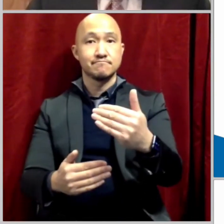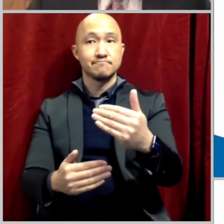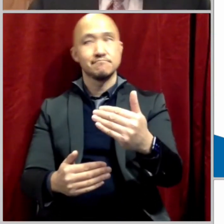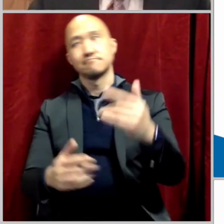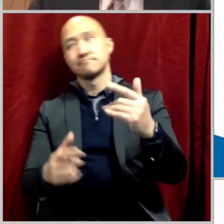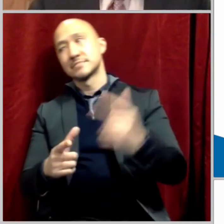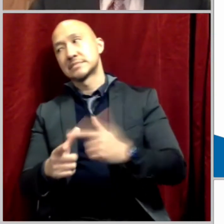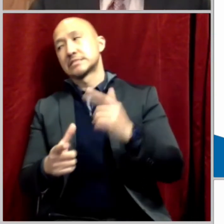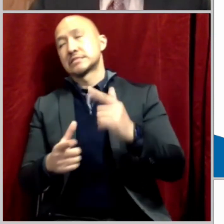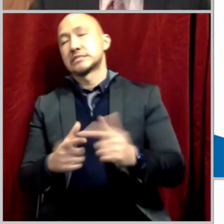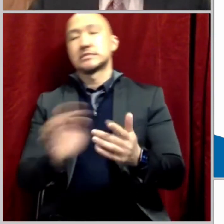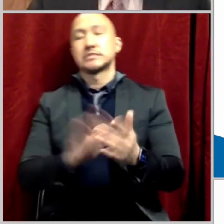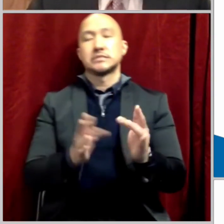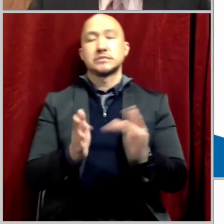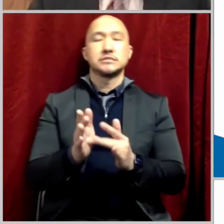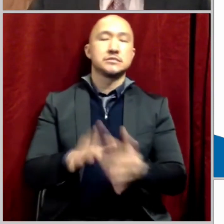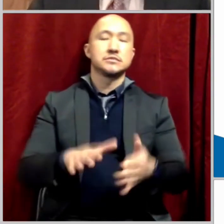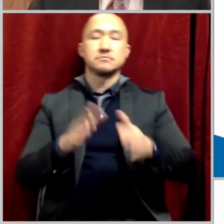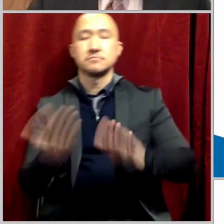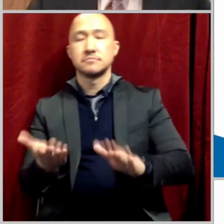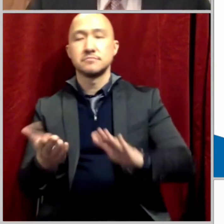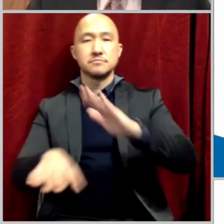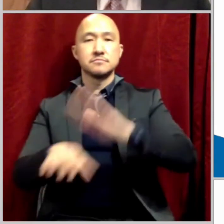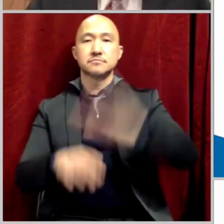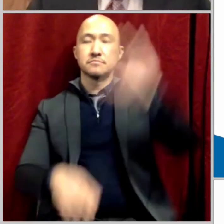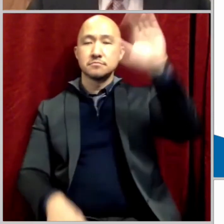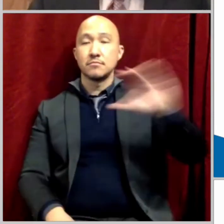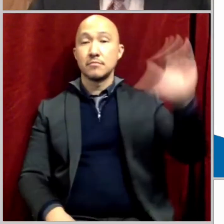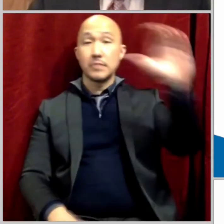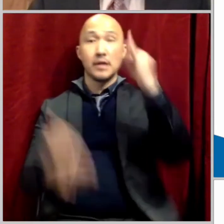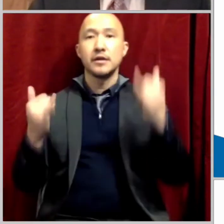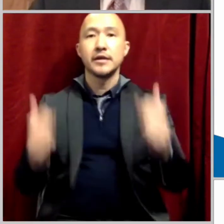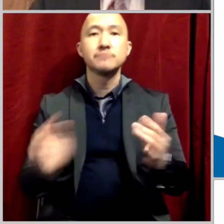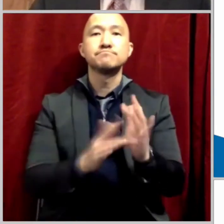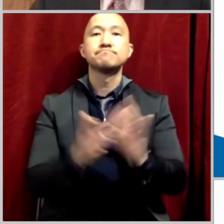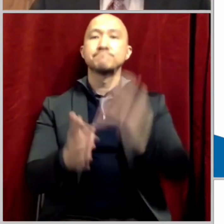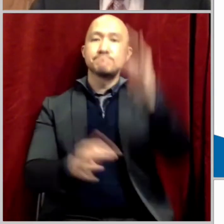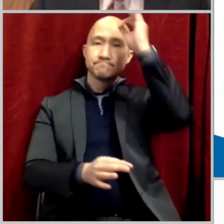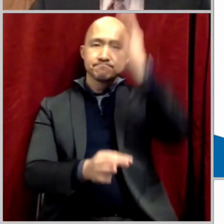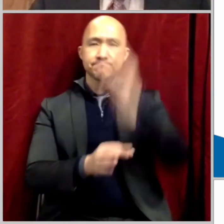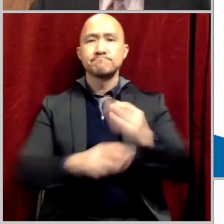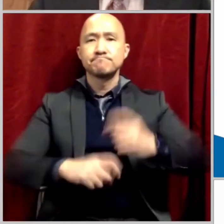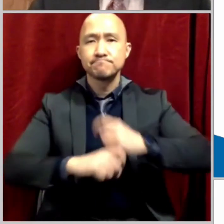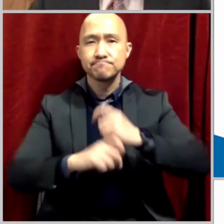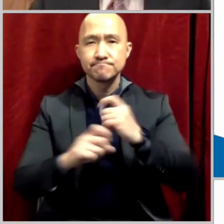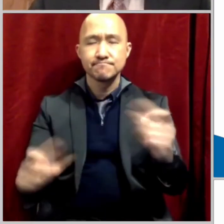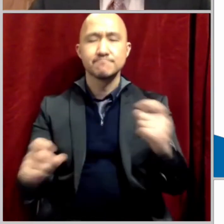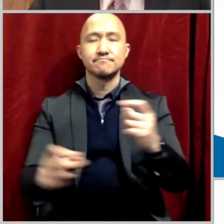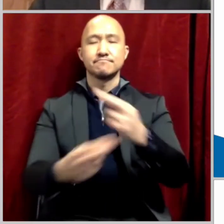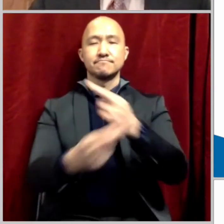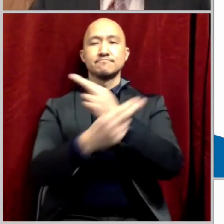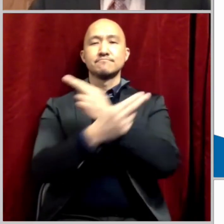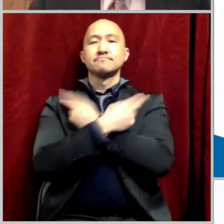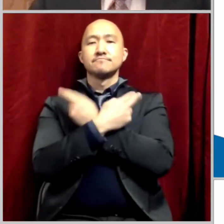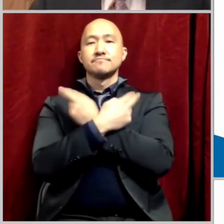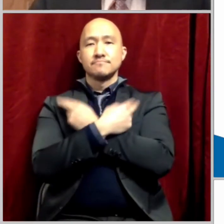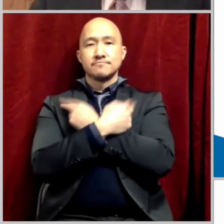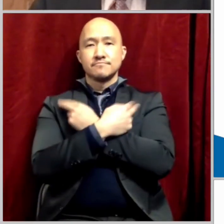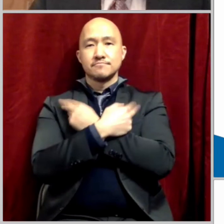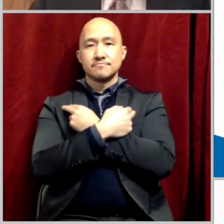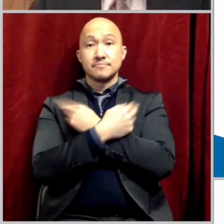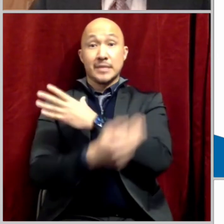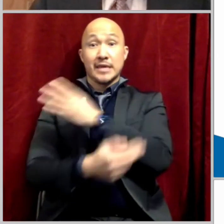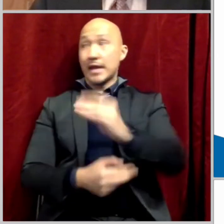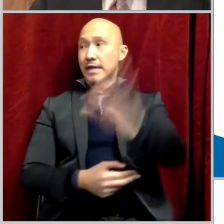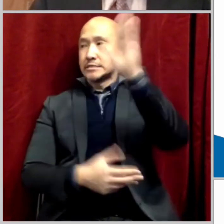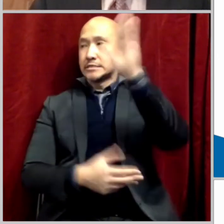on the cross, he is able to faithfully offer us rest. And the wrath of God, which we are owed and which we